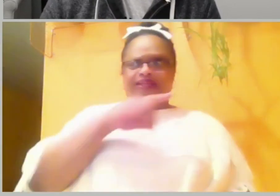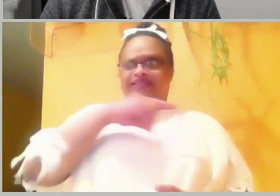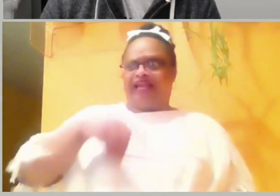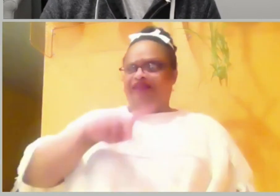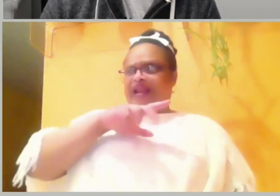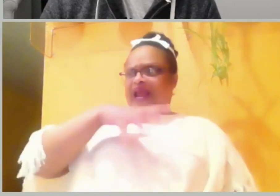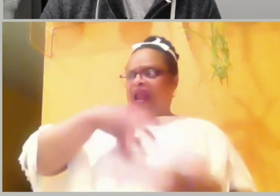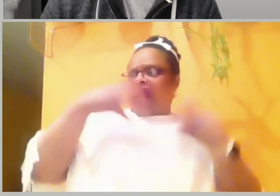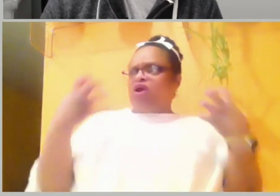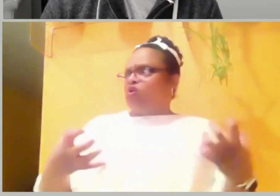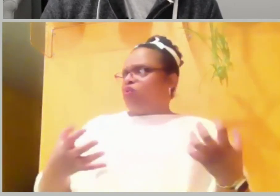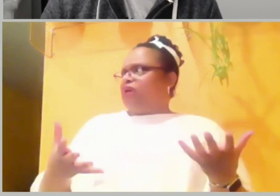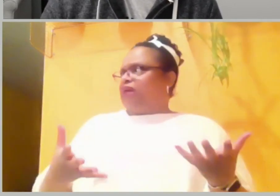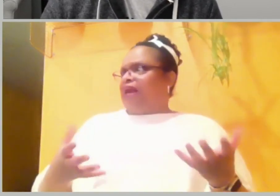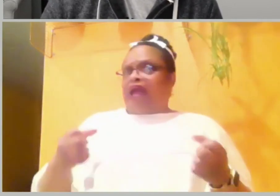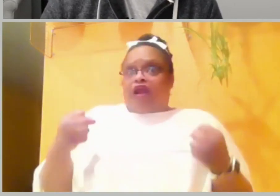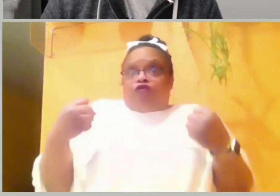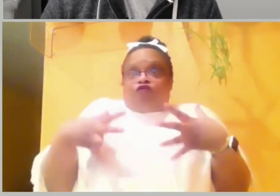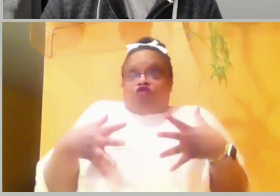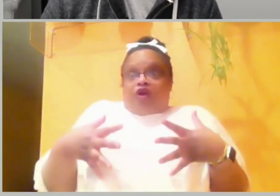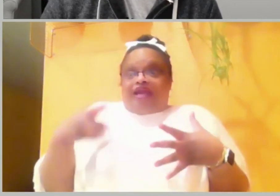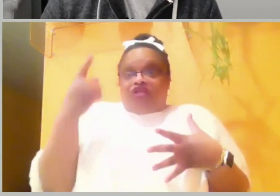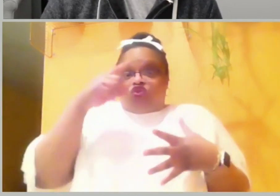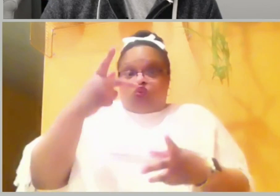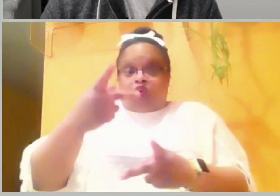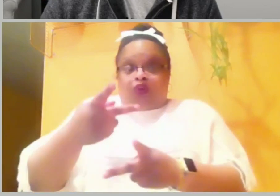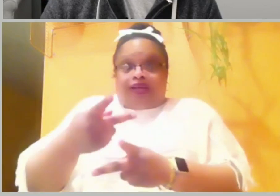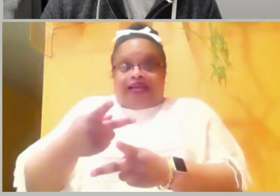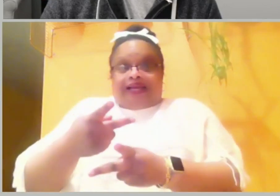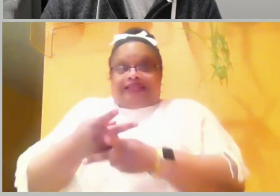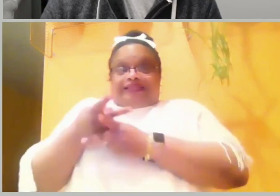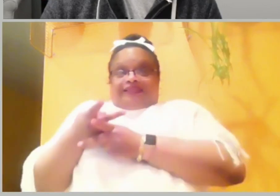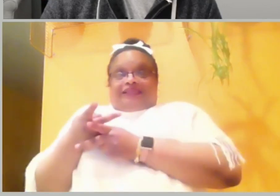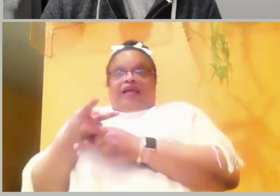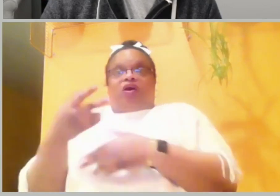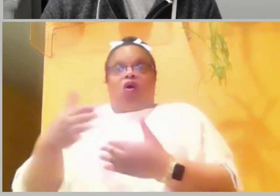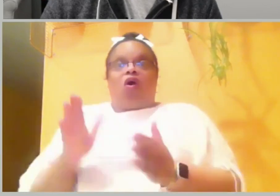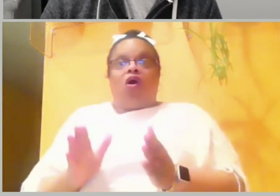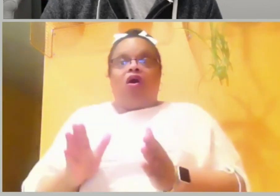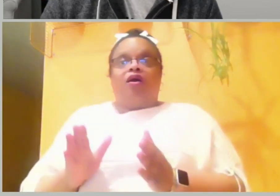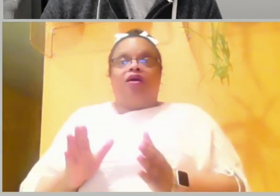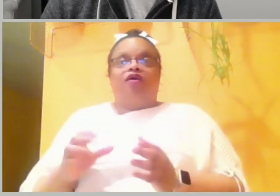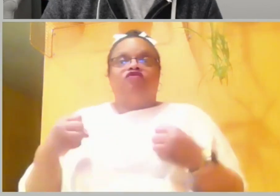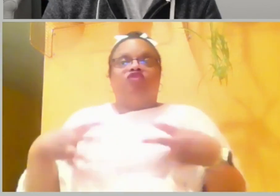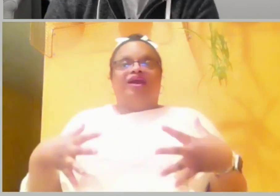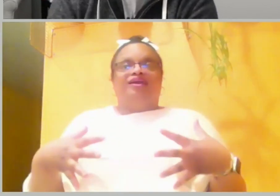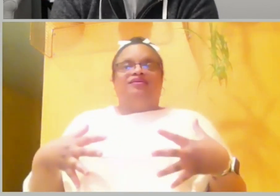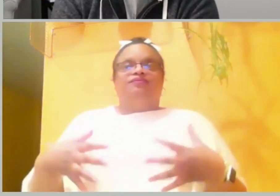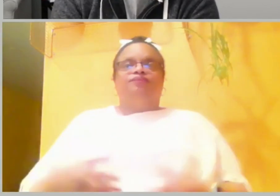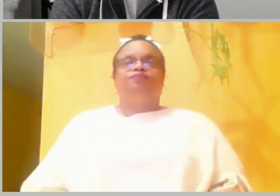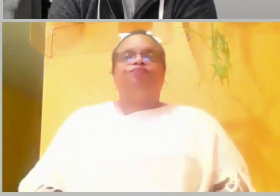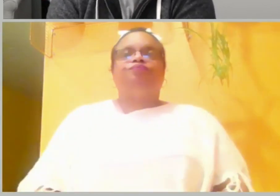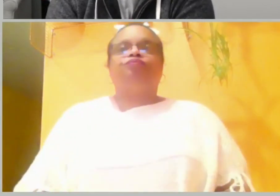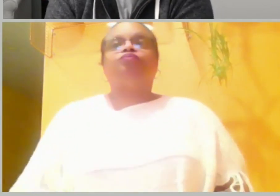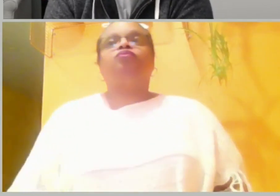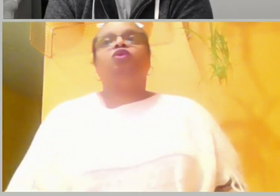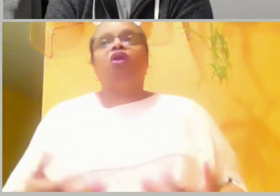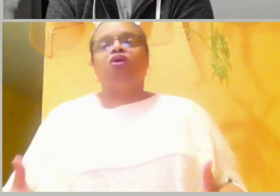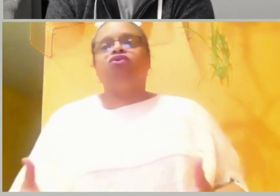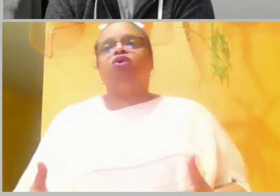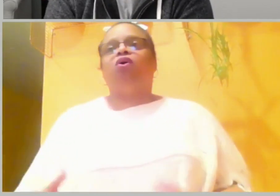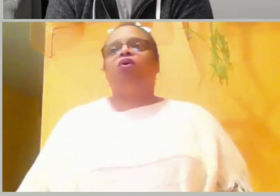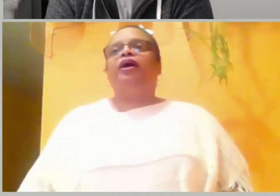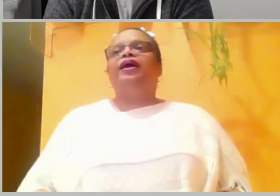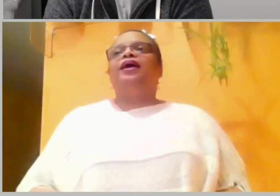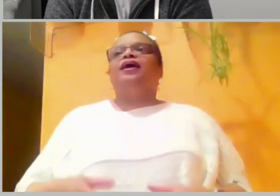Lord struck Uzzah. David's anger was most likely a result of his poor decision-making. He could have prevented this horrible